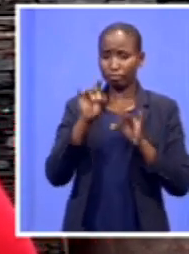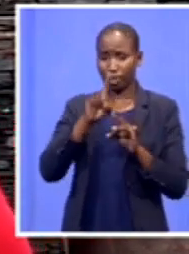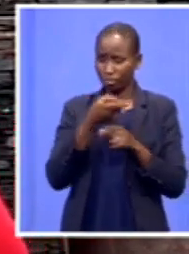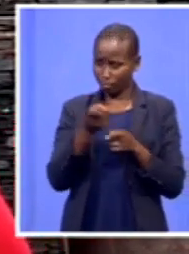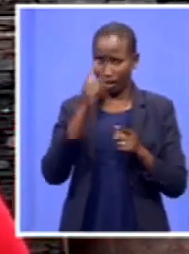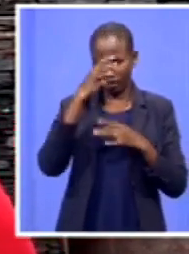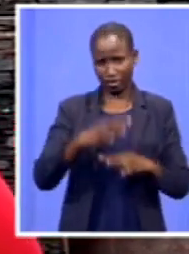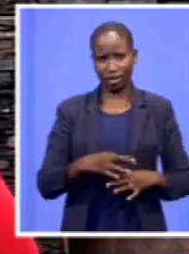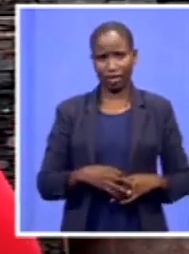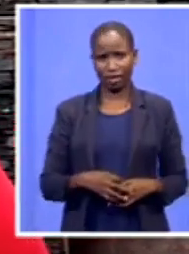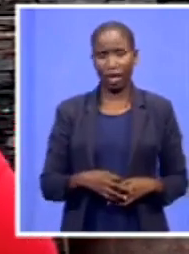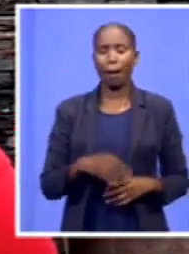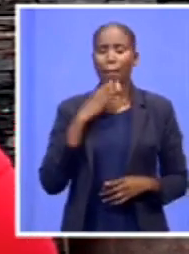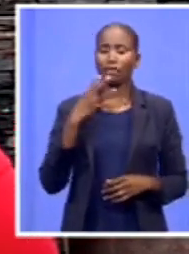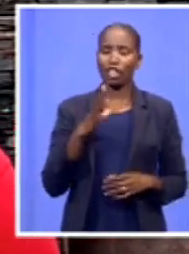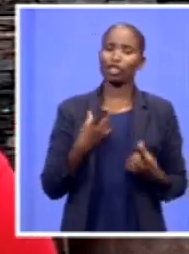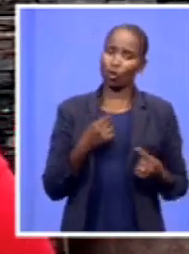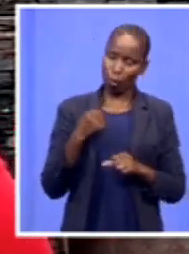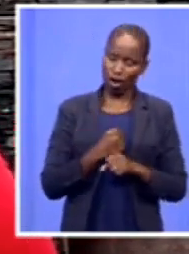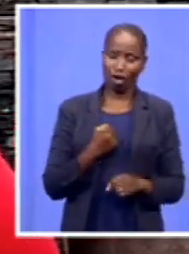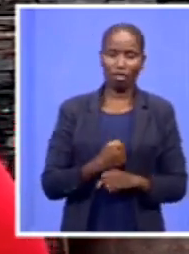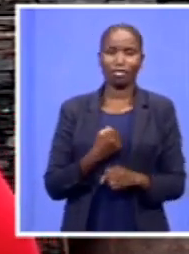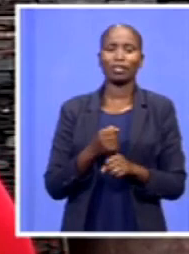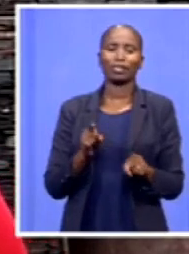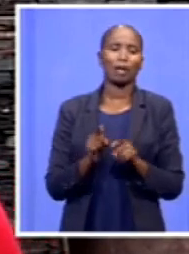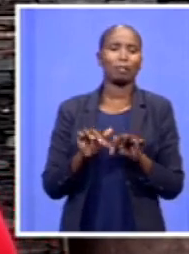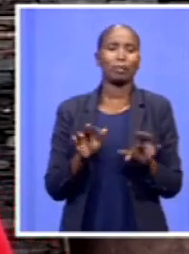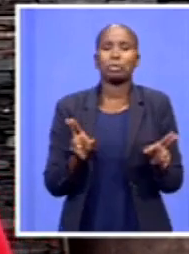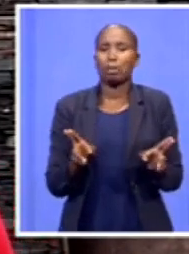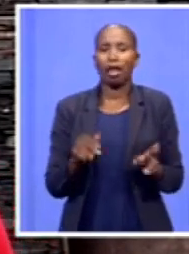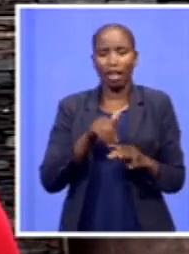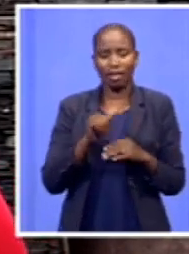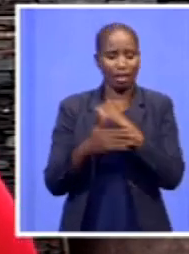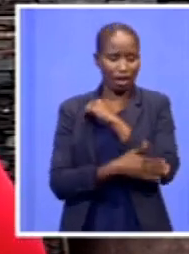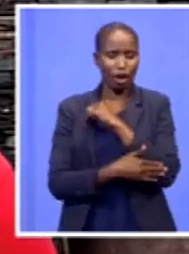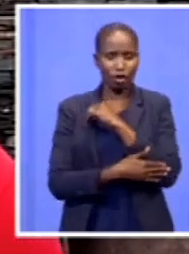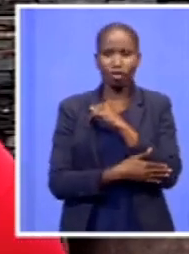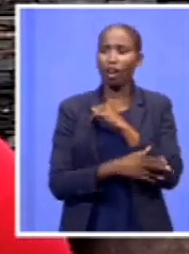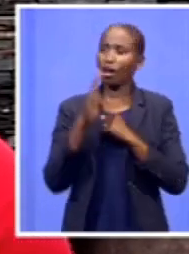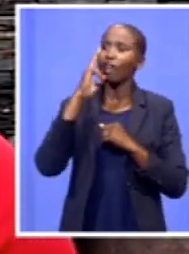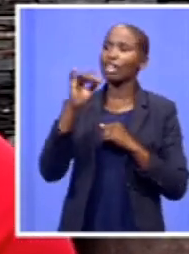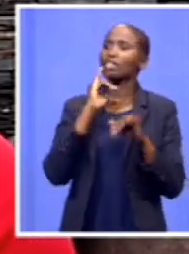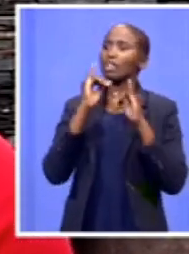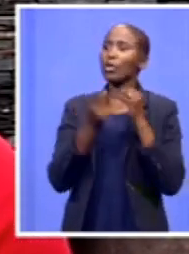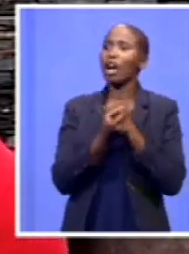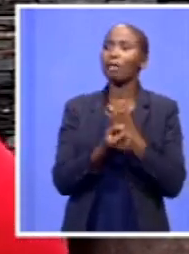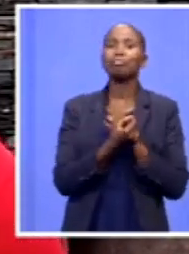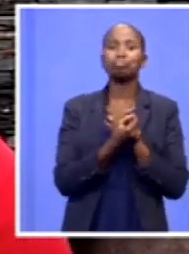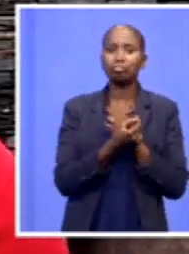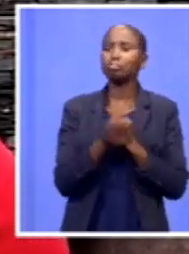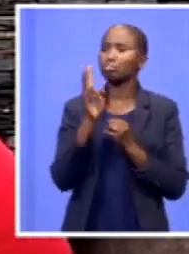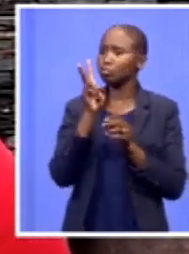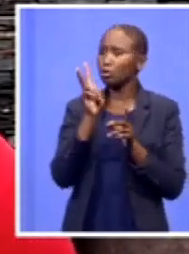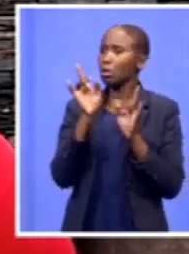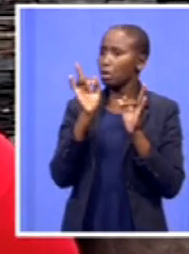public, ordinary members of the country who witnessed those interviews. We saw what transpired. And we agree with the recommendation of the JSC.